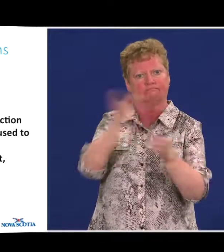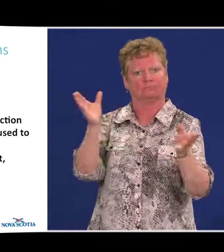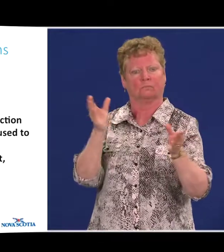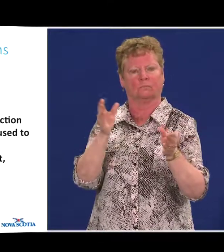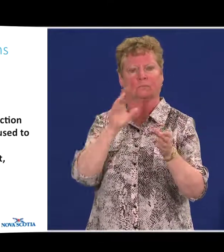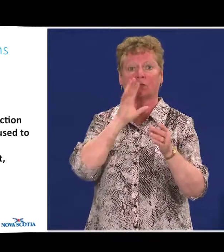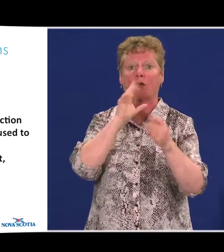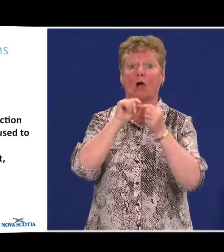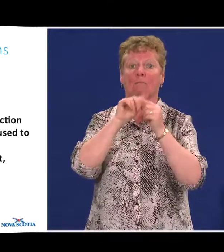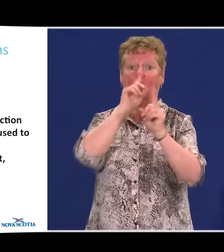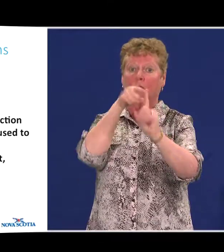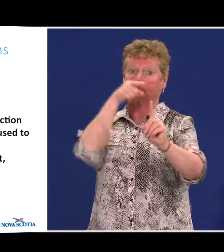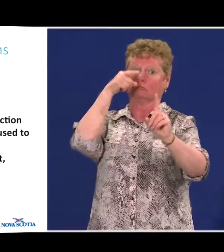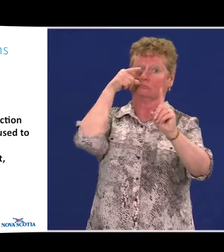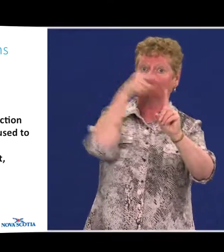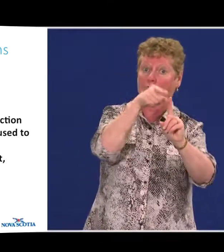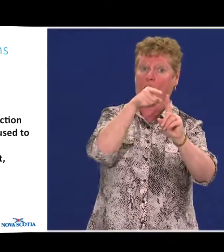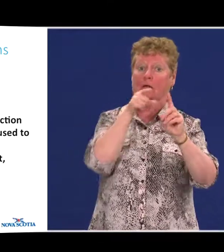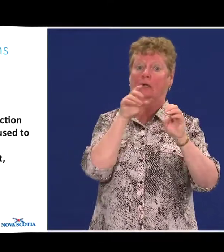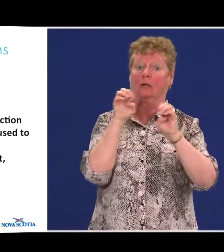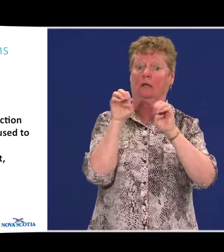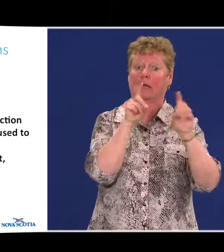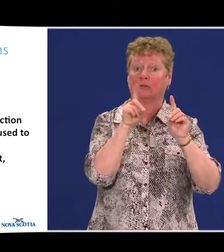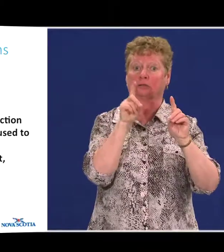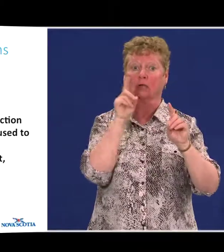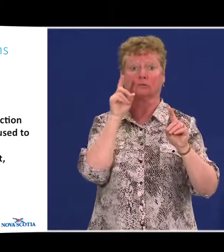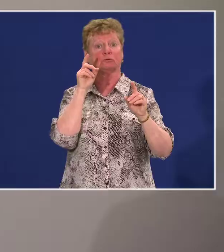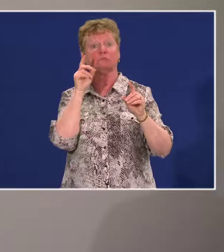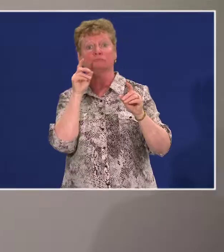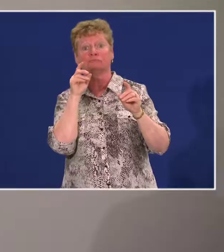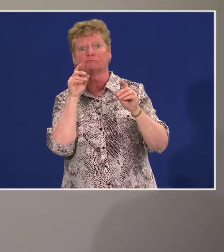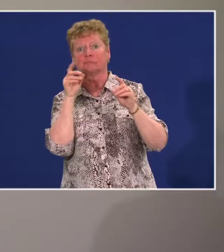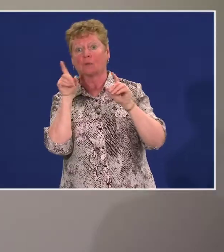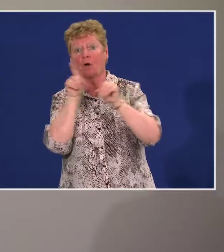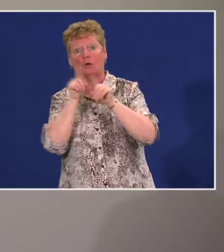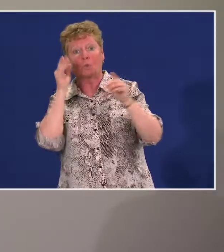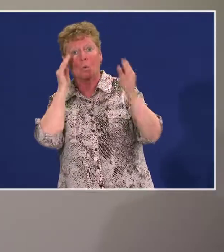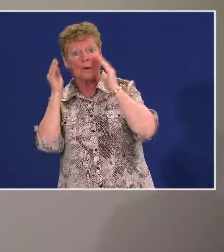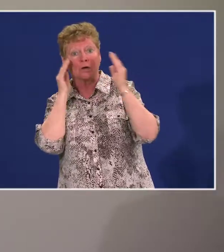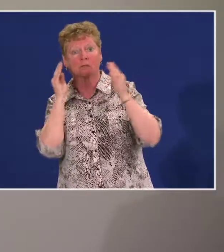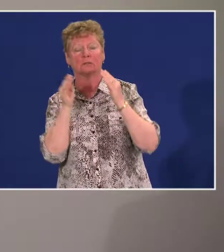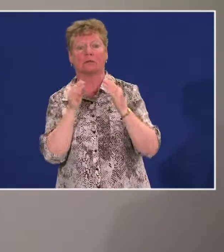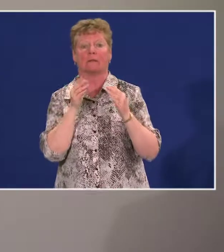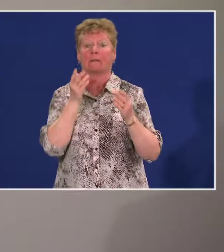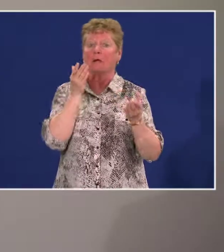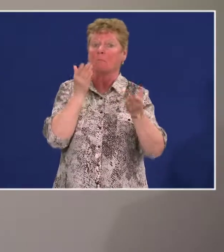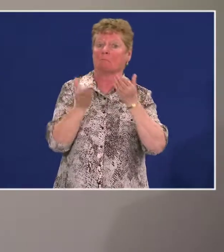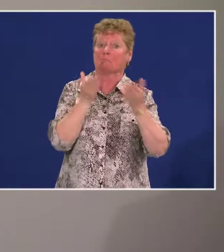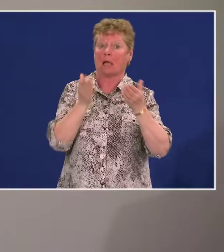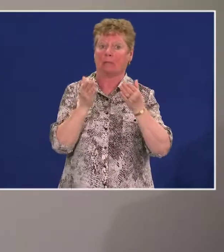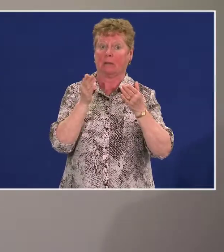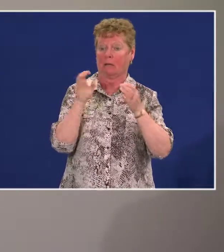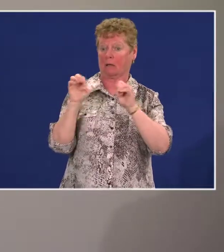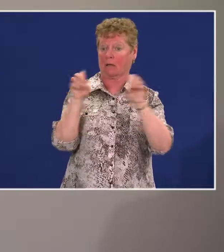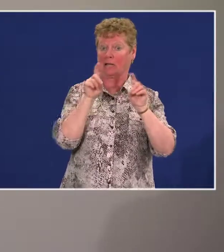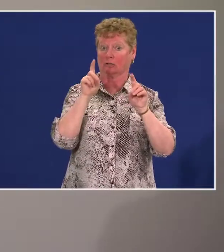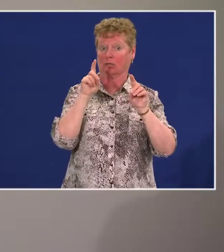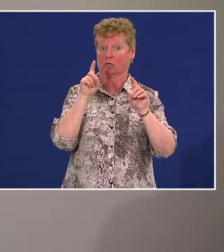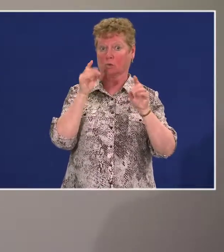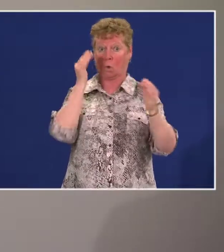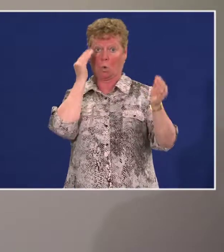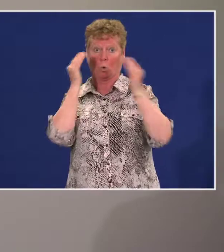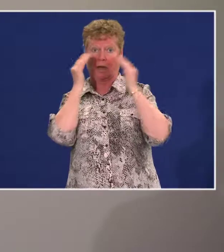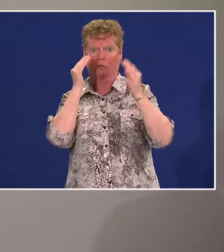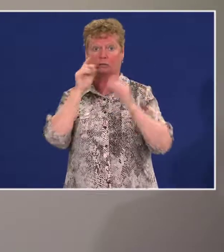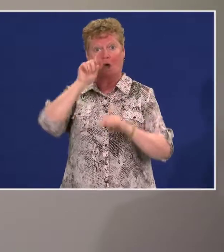targeted education and awareness campaigns, we are talking about maybe an education and awareness campaign is created